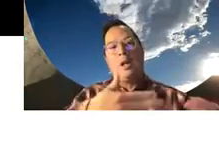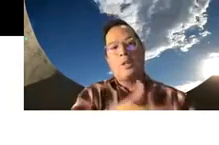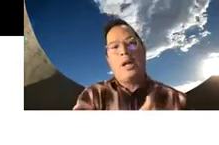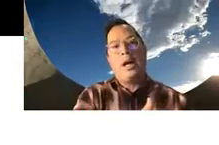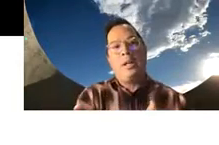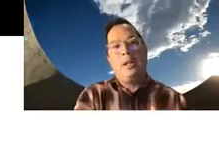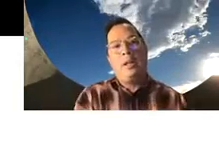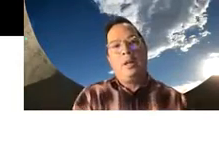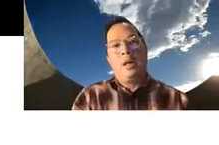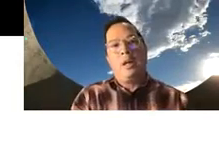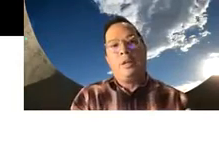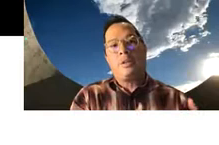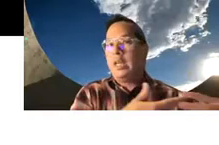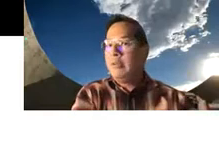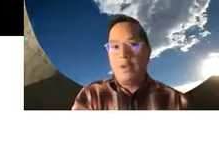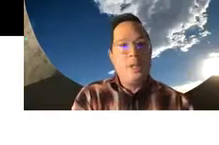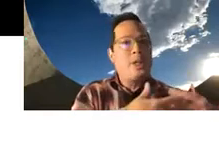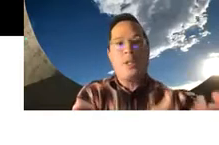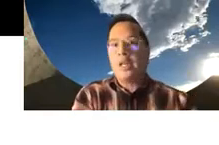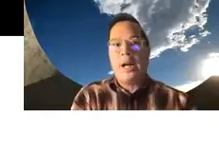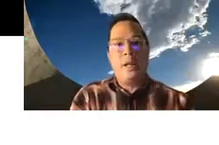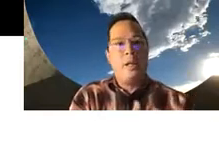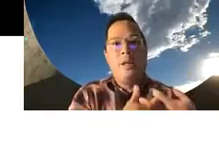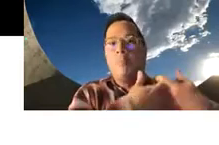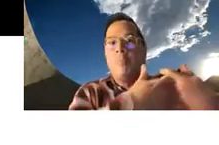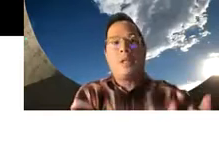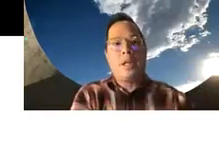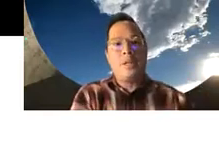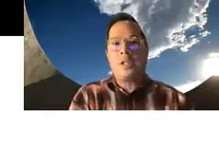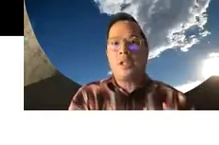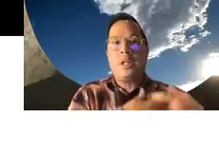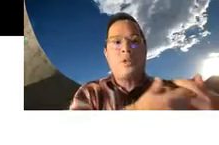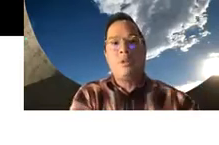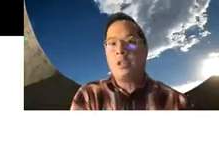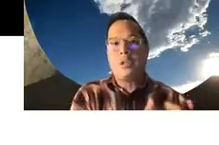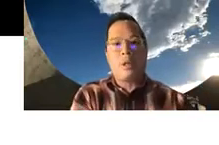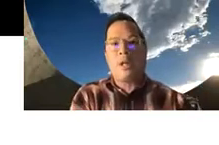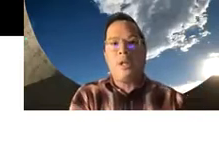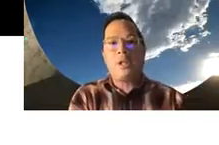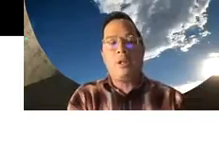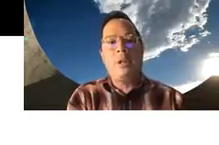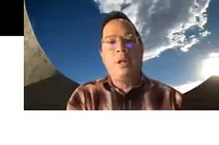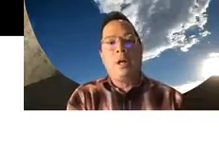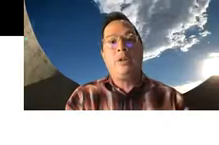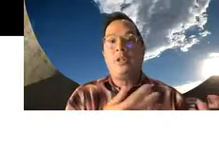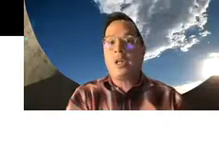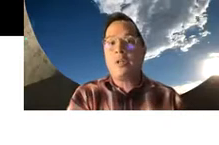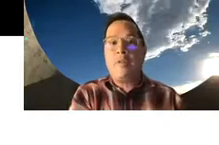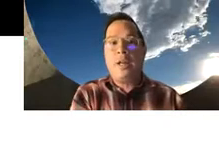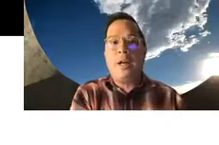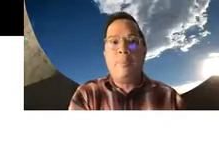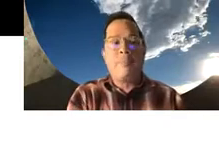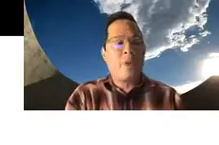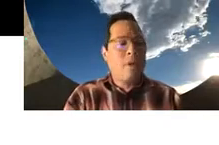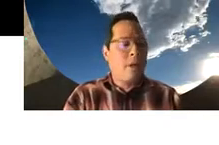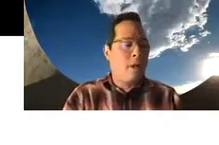alongside uh slavery genocide marginalization exclusion segregation uh to justify